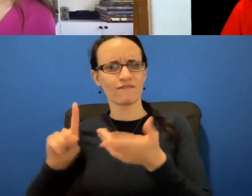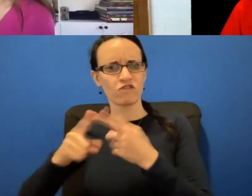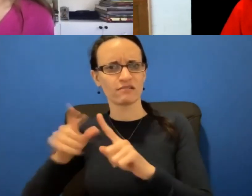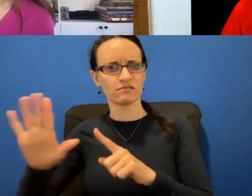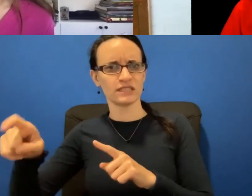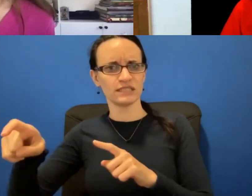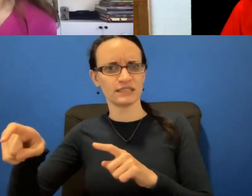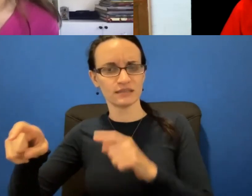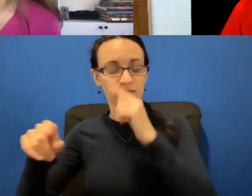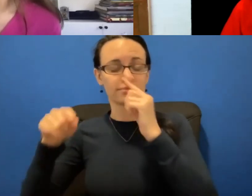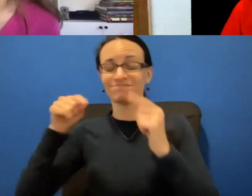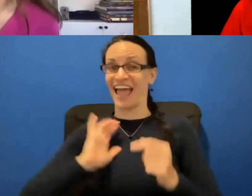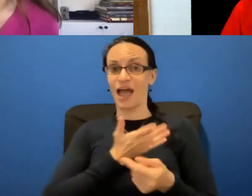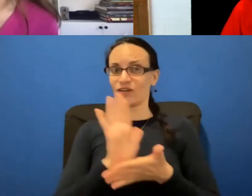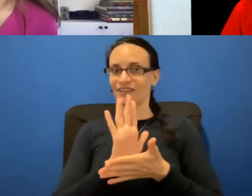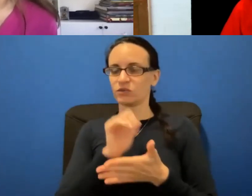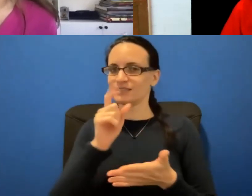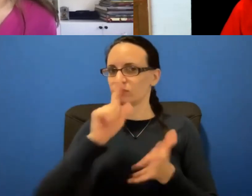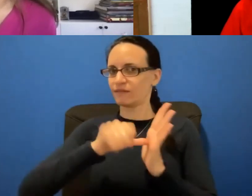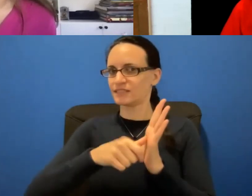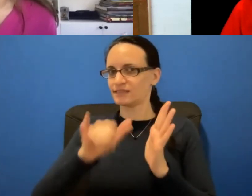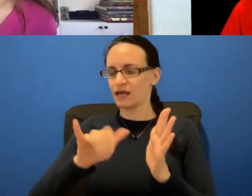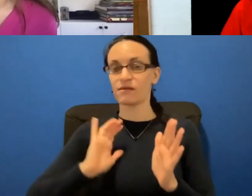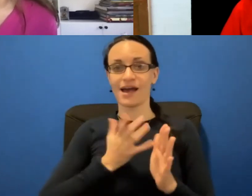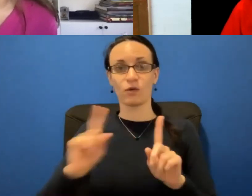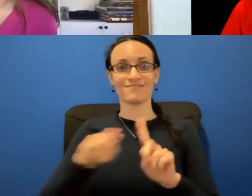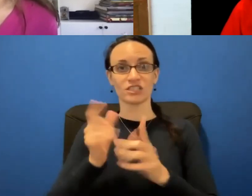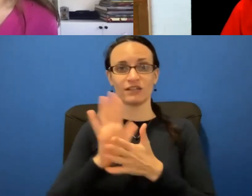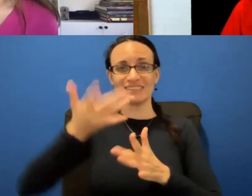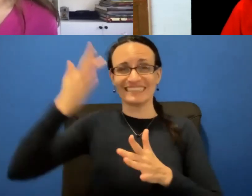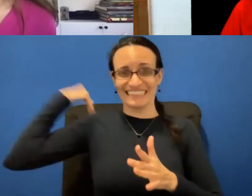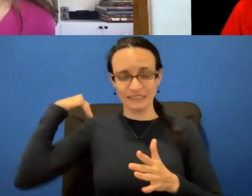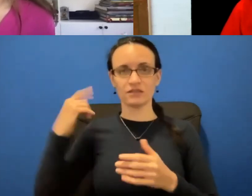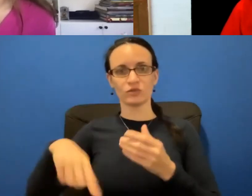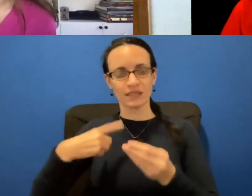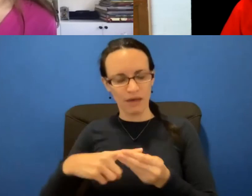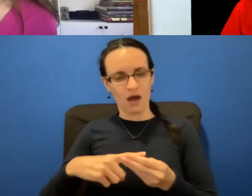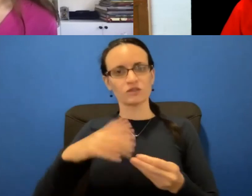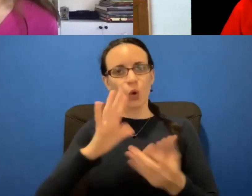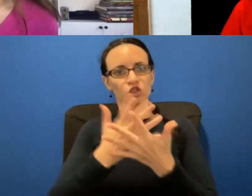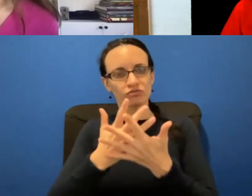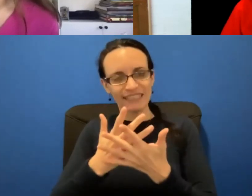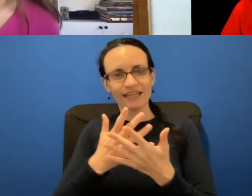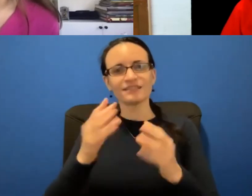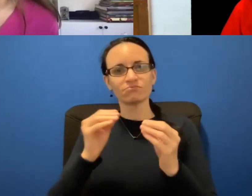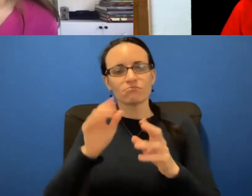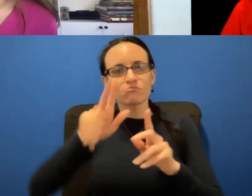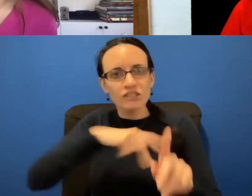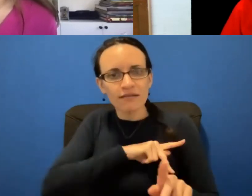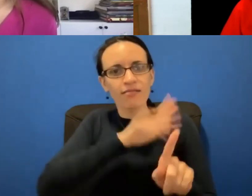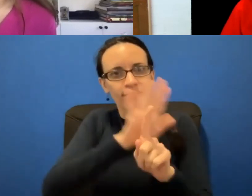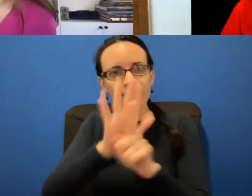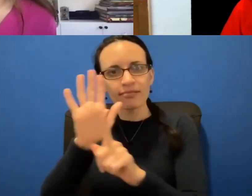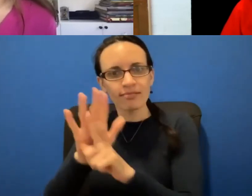emphasize that, but our first PSA pushback was all about personalized screening. So know that it's not a one size fits all and that,